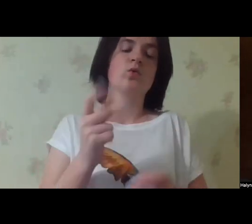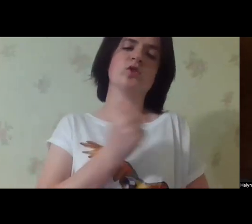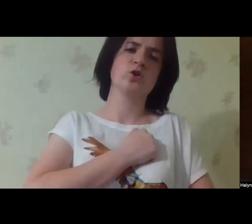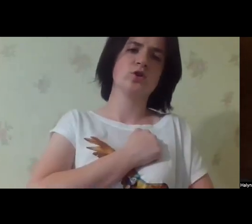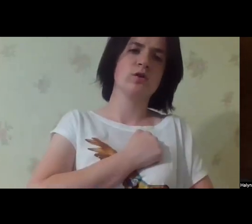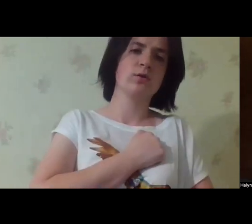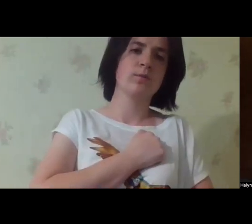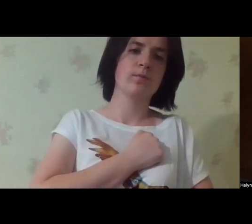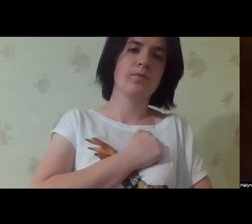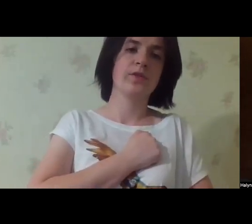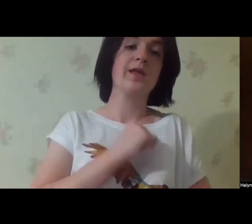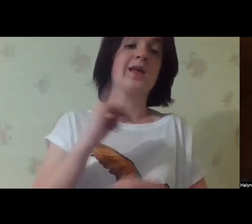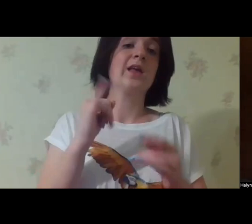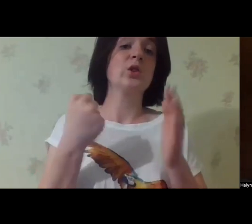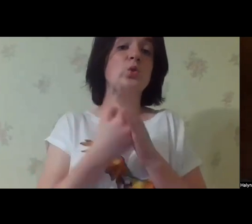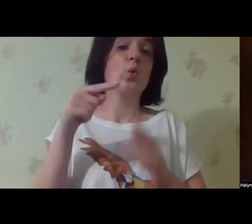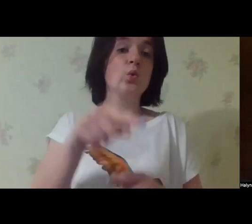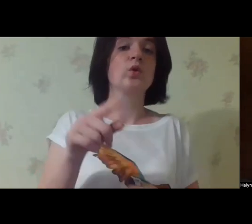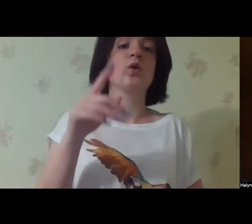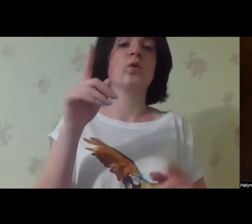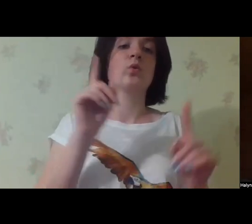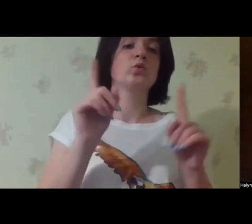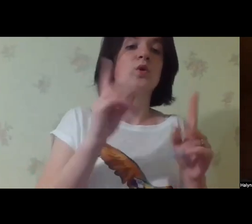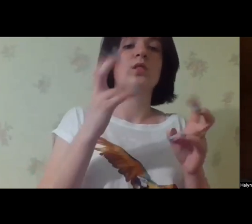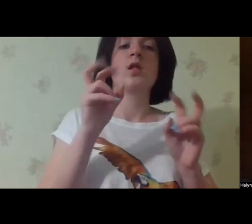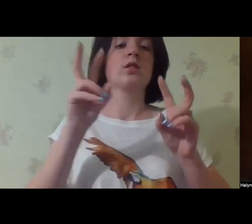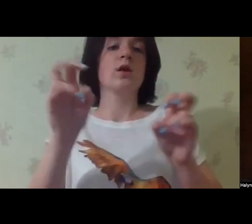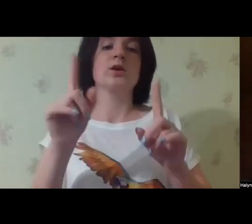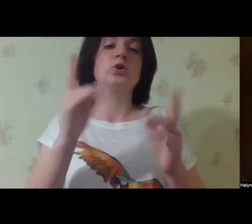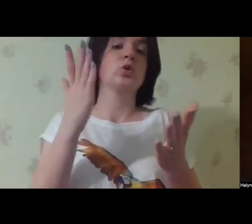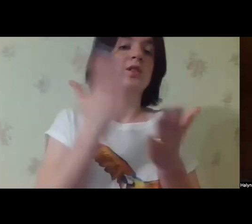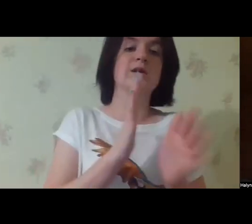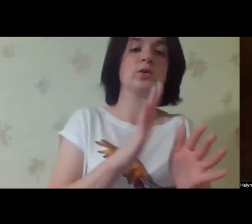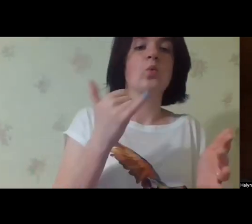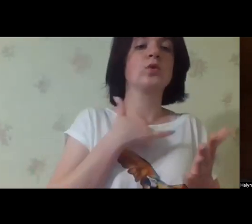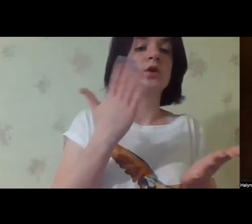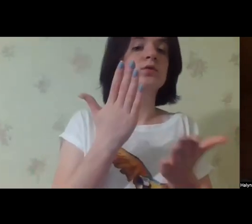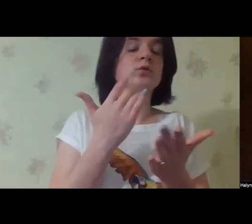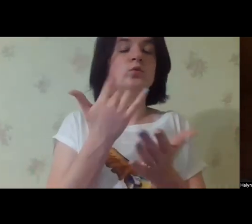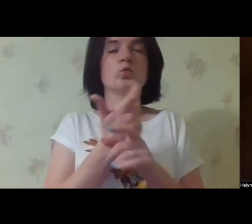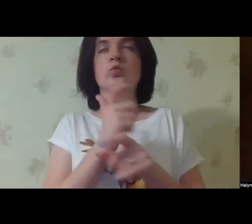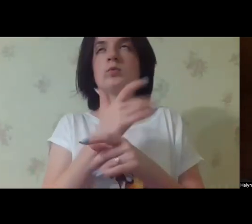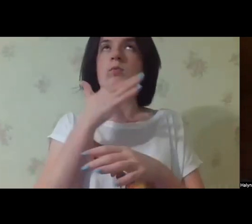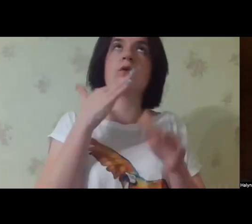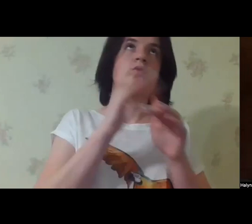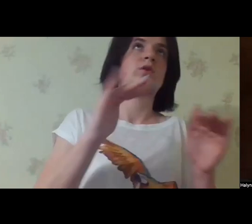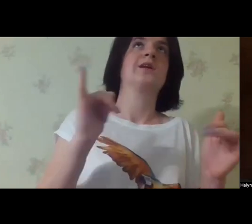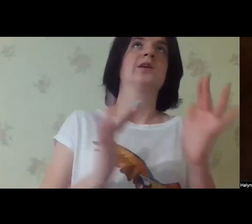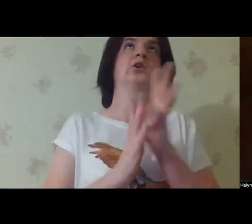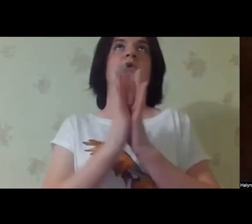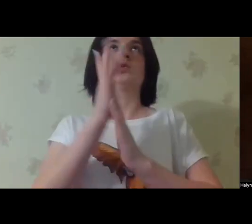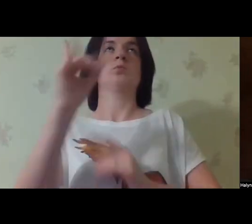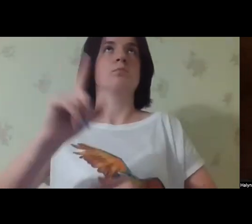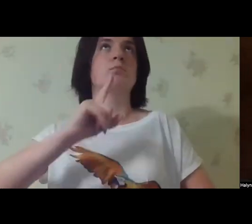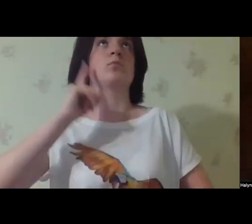not to be existent. Before it's named, it's not existent. Before anything is named and non-existent,